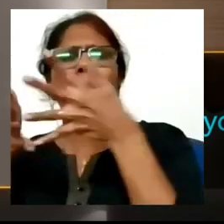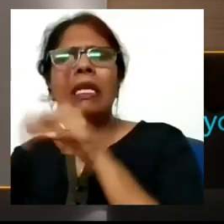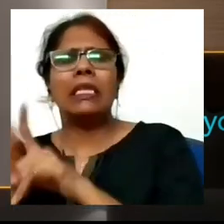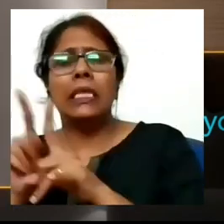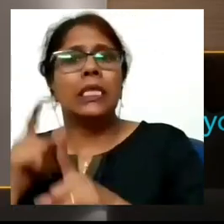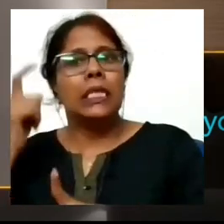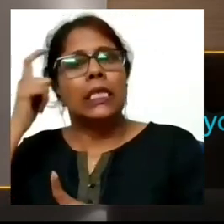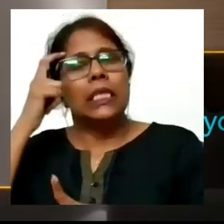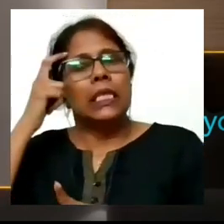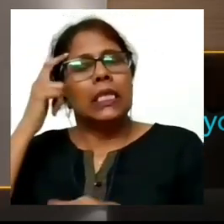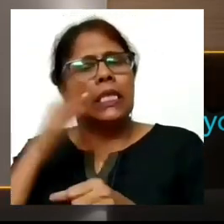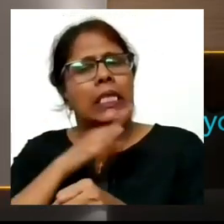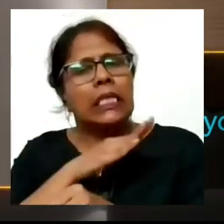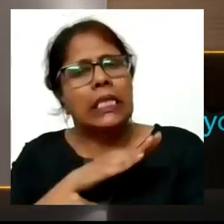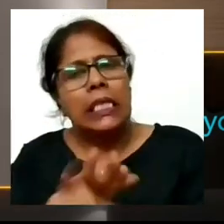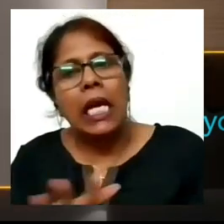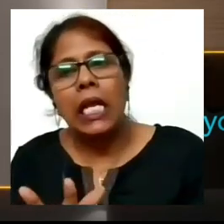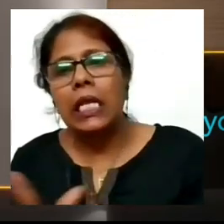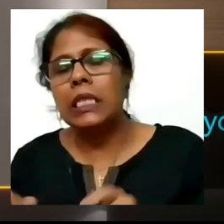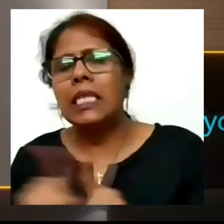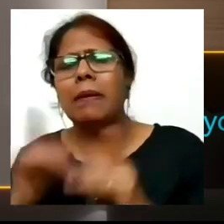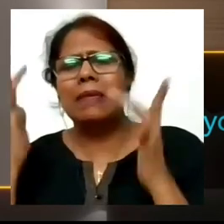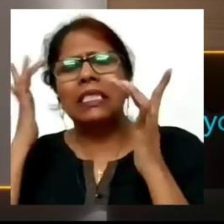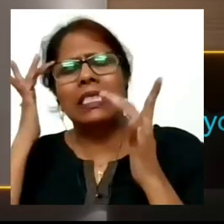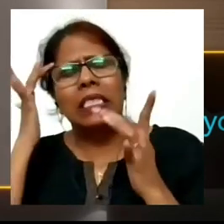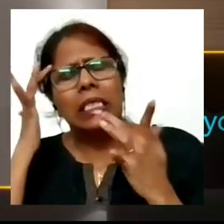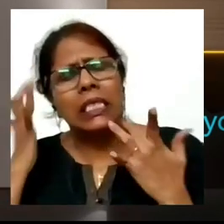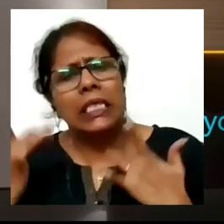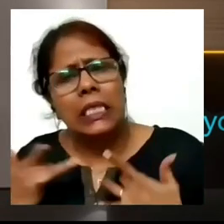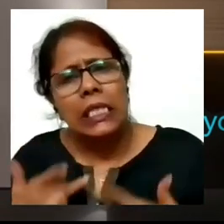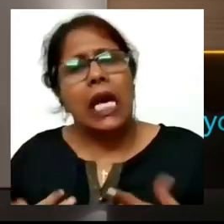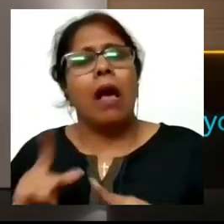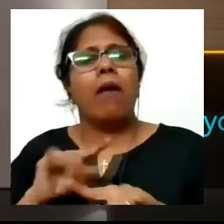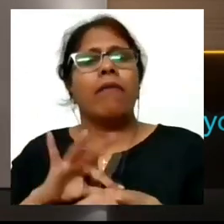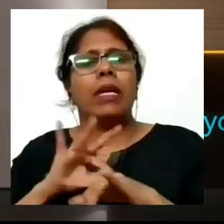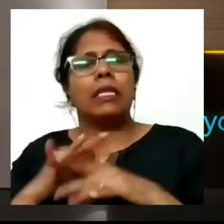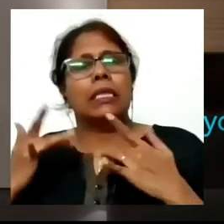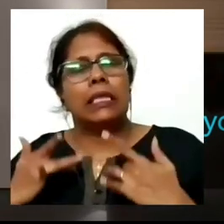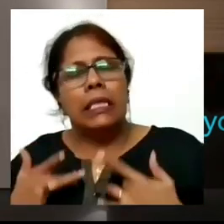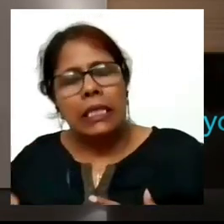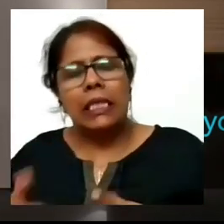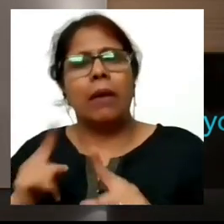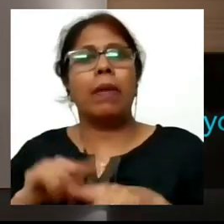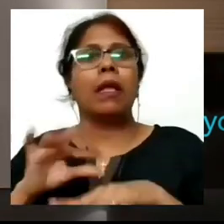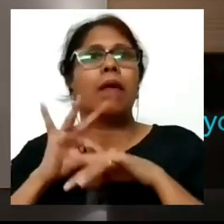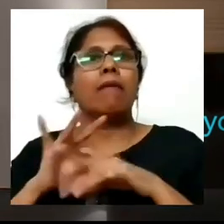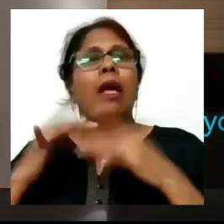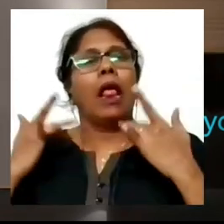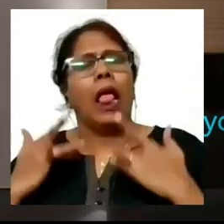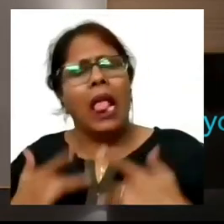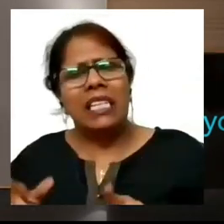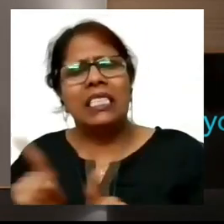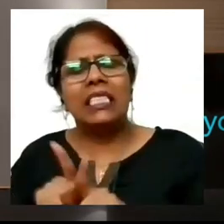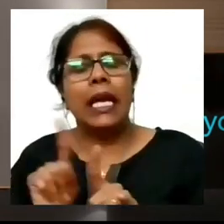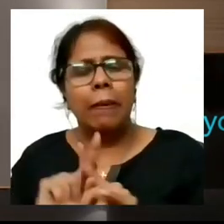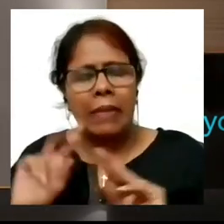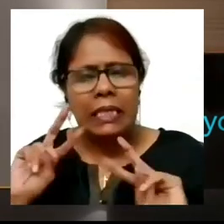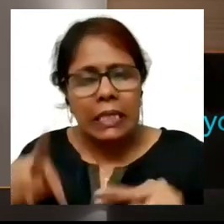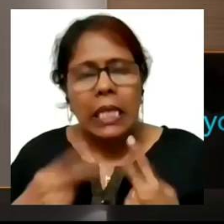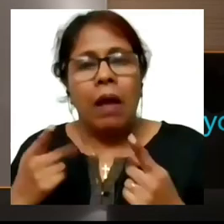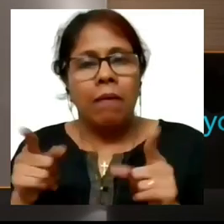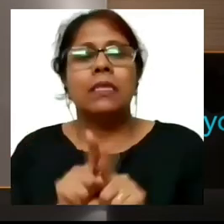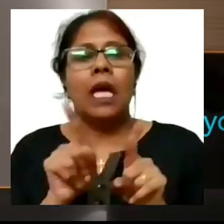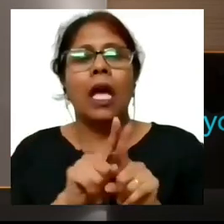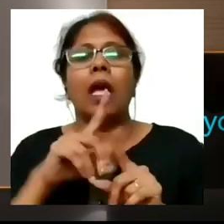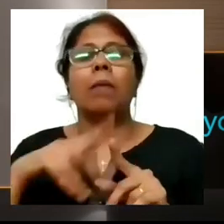mentally it kills you emotionally it kills you financially and it kills you physically as well so it's a holistic torture that you do to yourself so you know